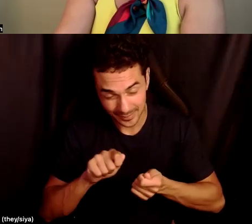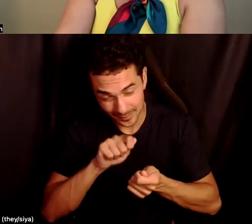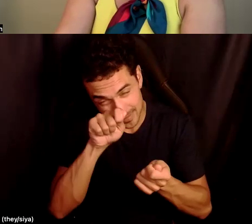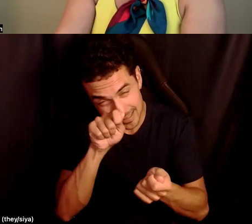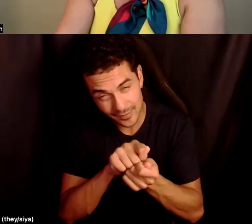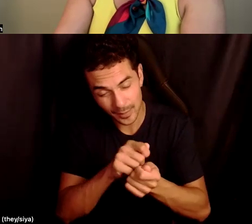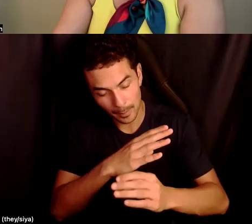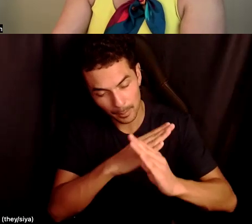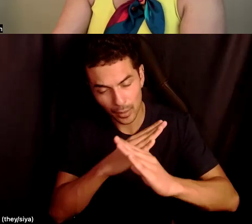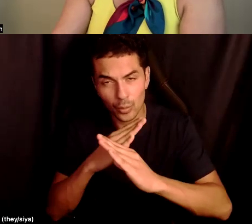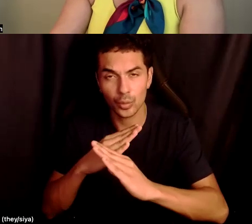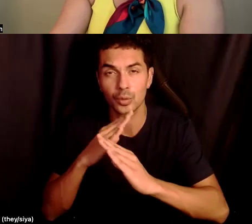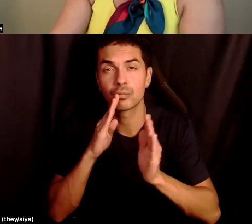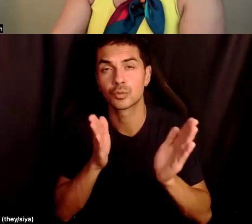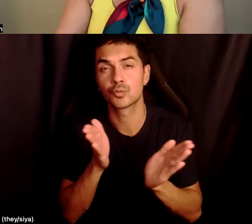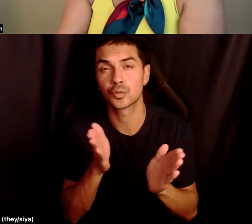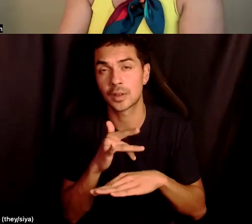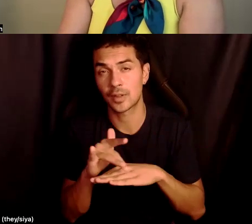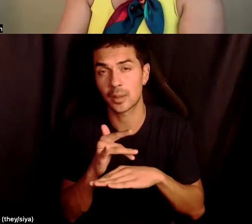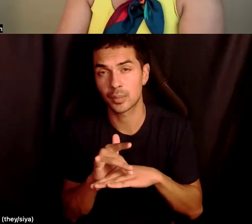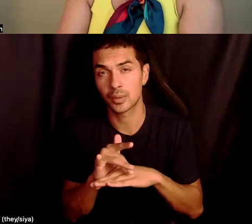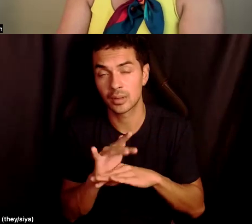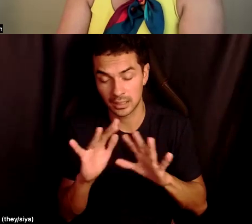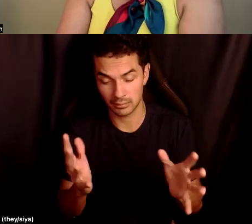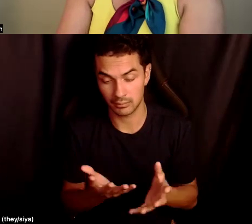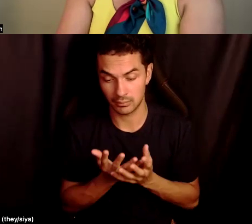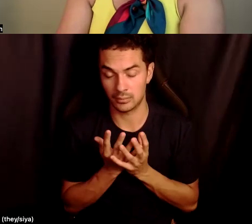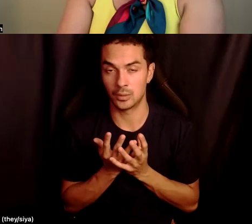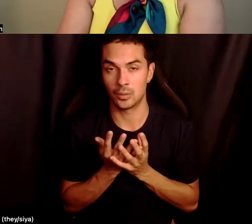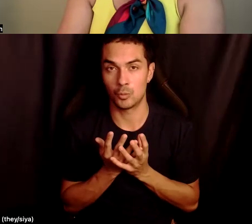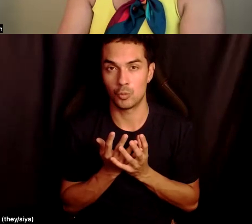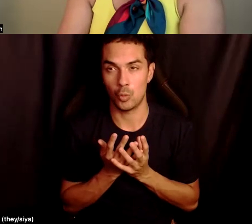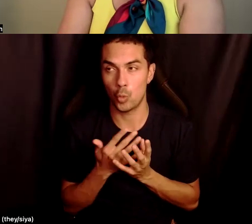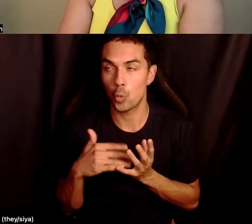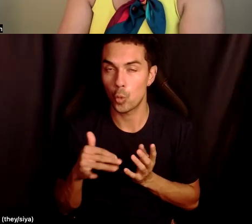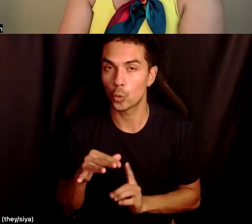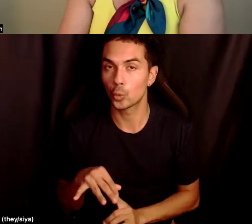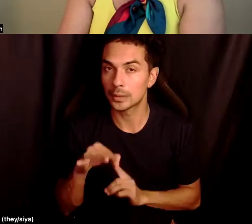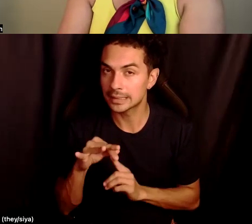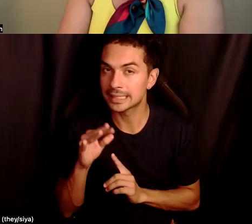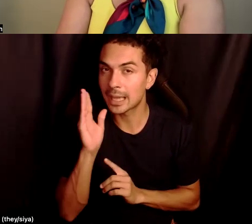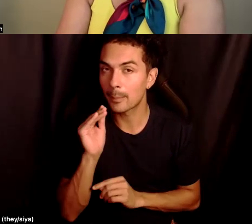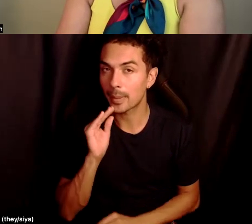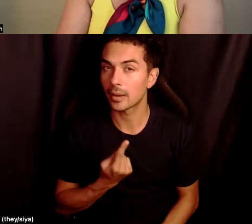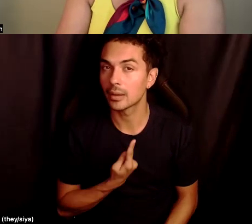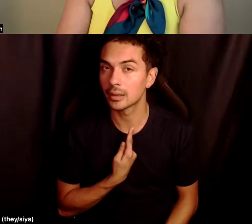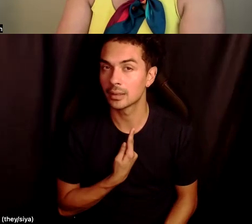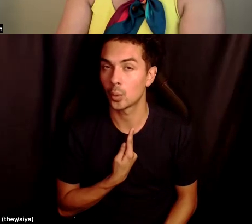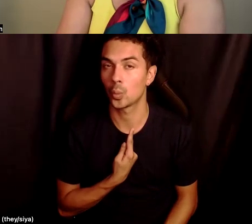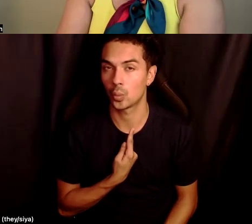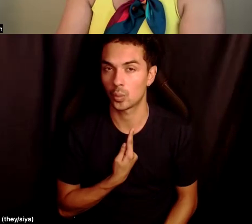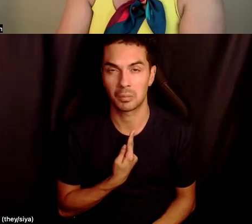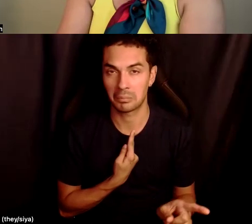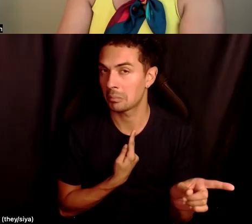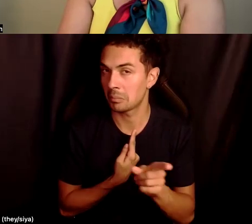you know, barriers or services available. Absolutely. No one else can speak to that. And, um, um, I think instead